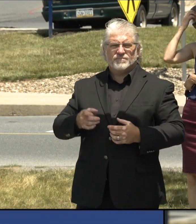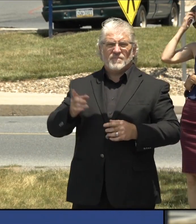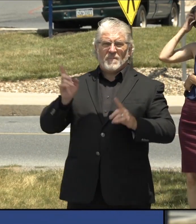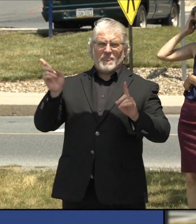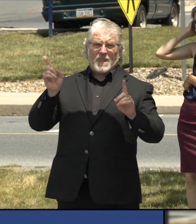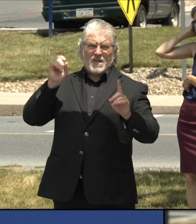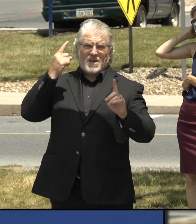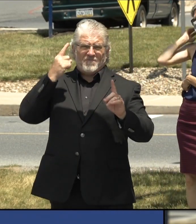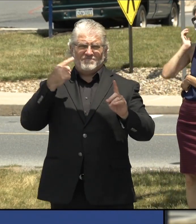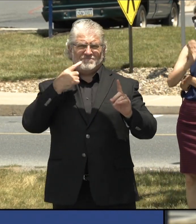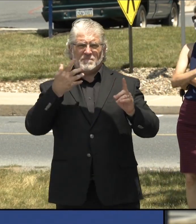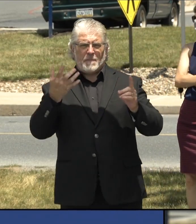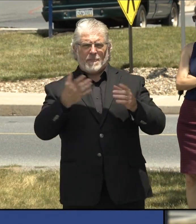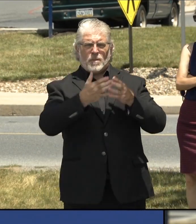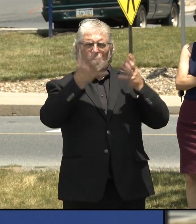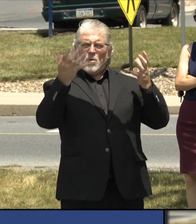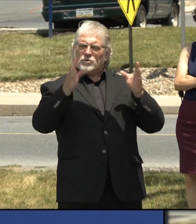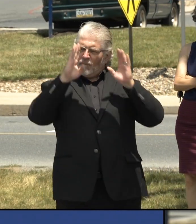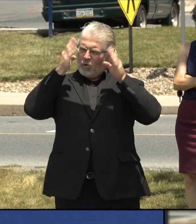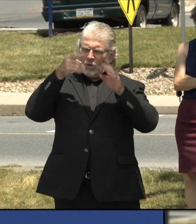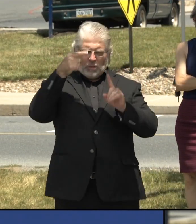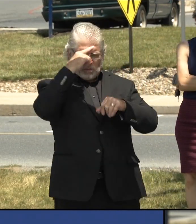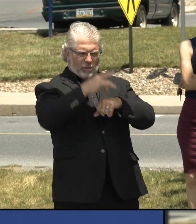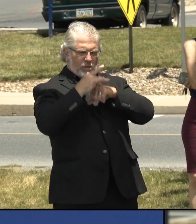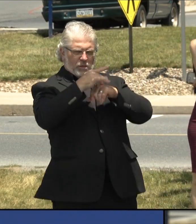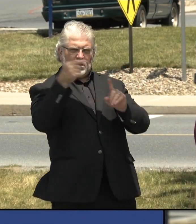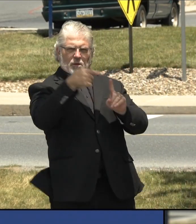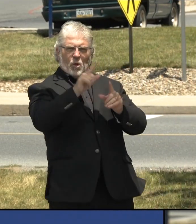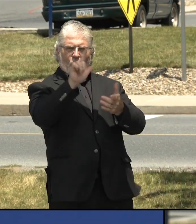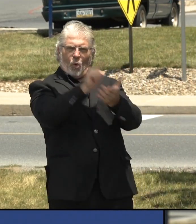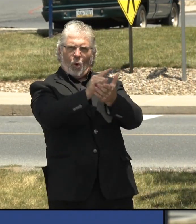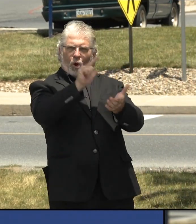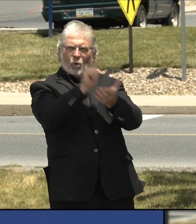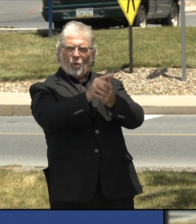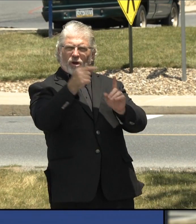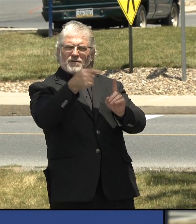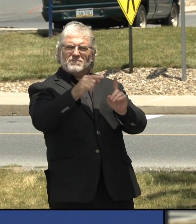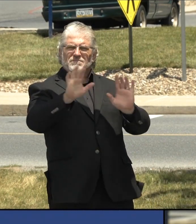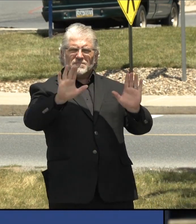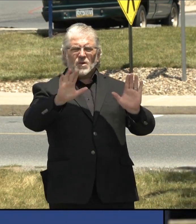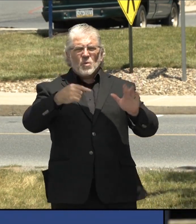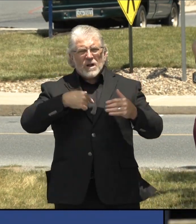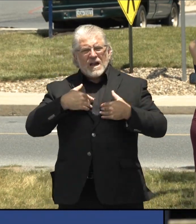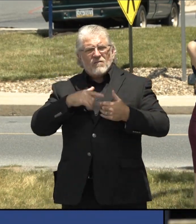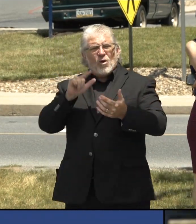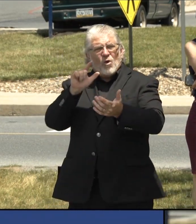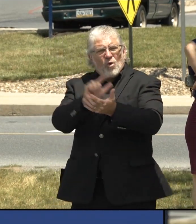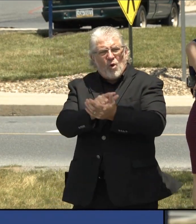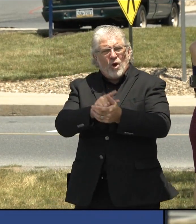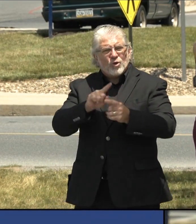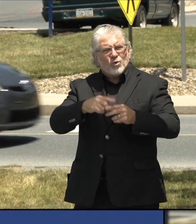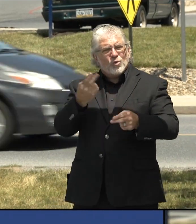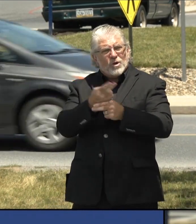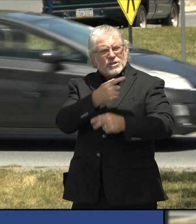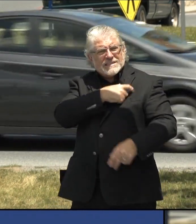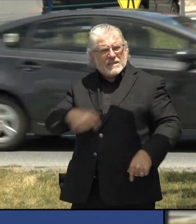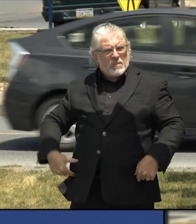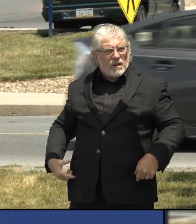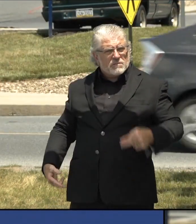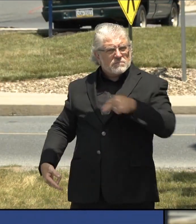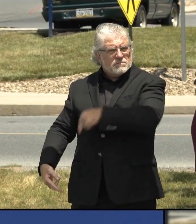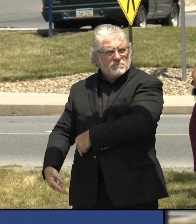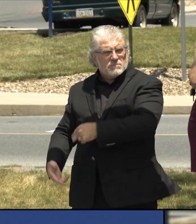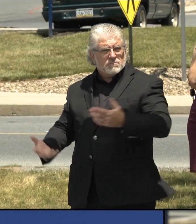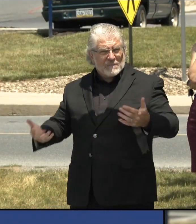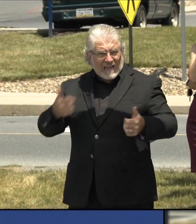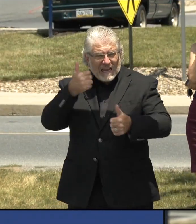do have a law that says you have to wear a seat belt. Does everybody wear a seat belt? No, not everybody does. But more and more people wear seat belts now than